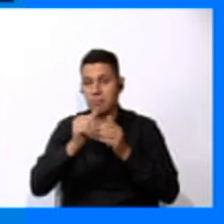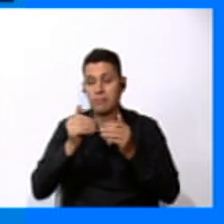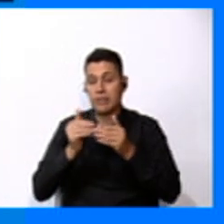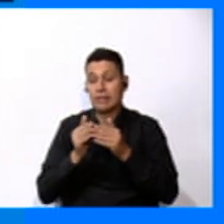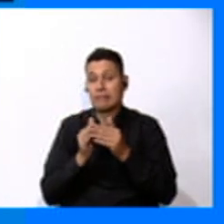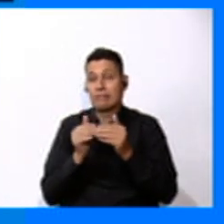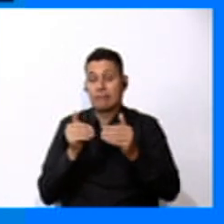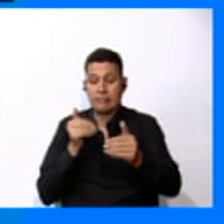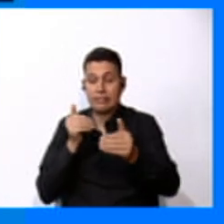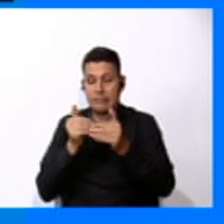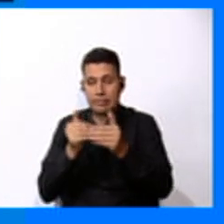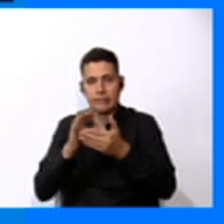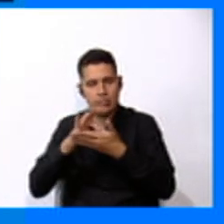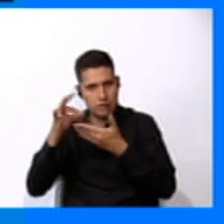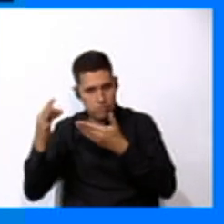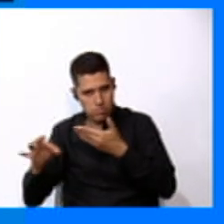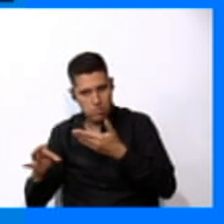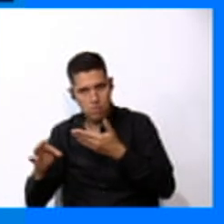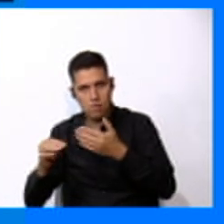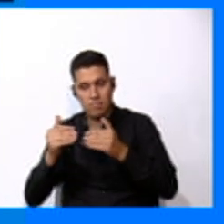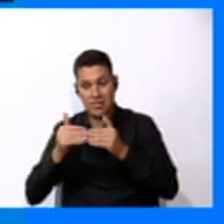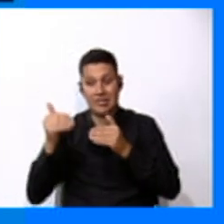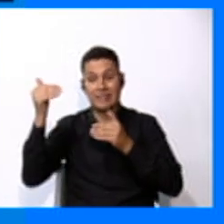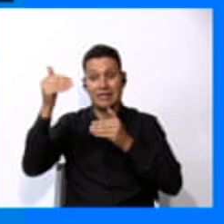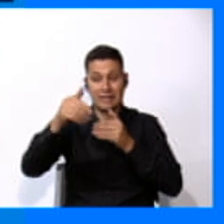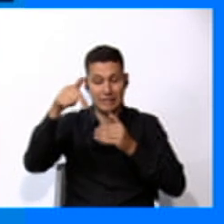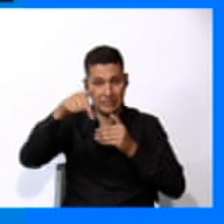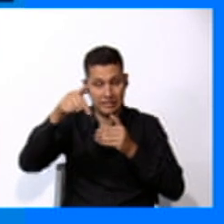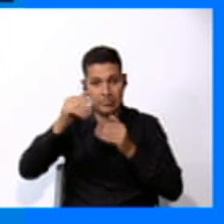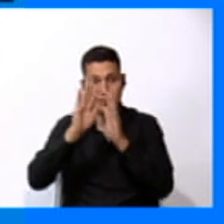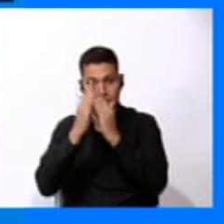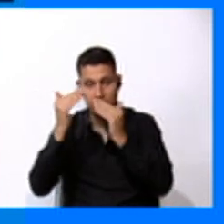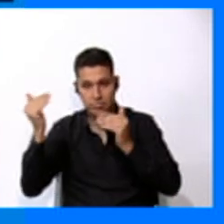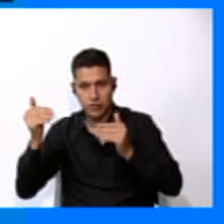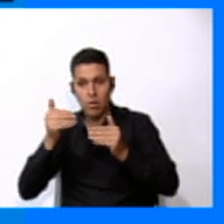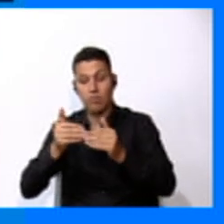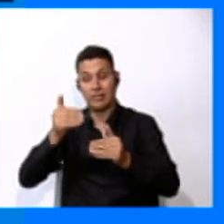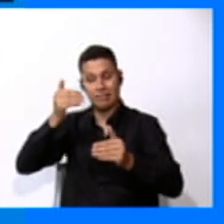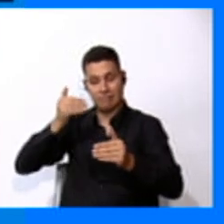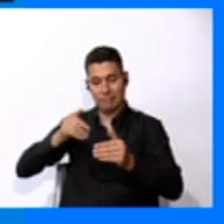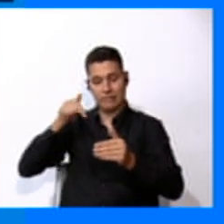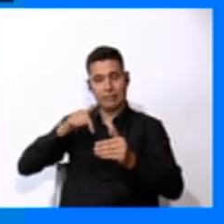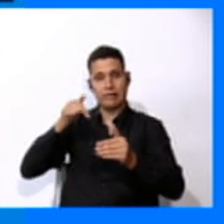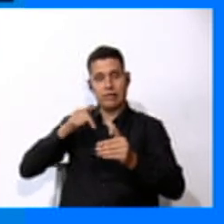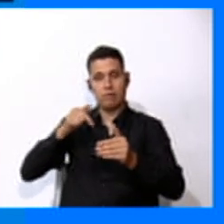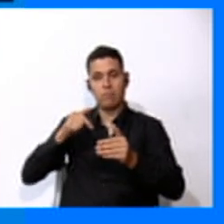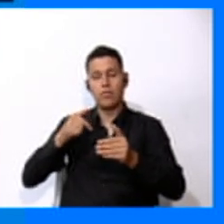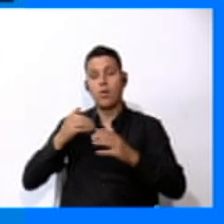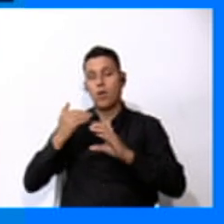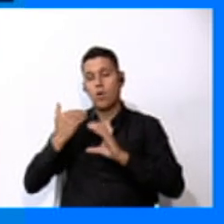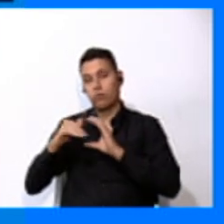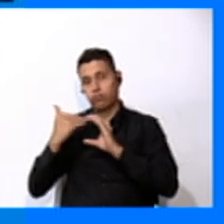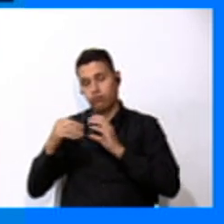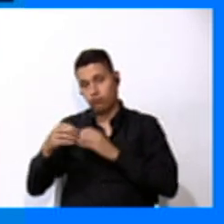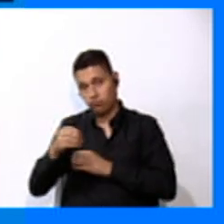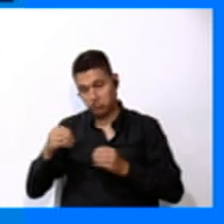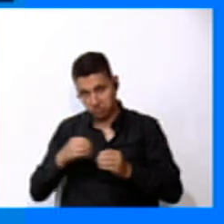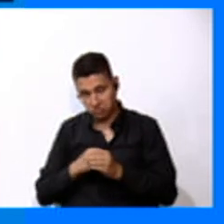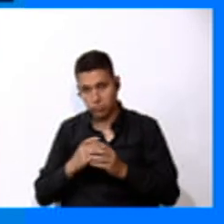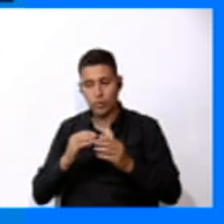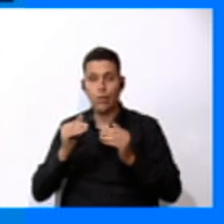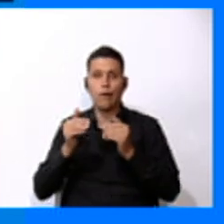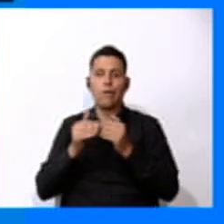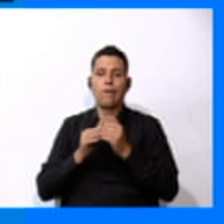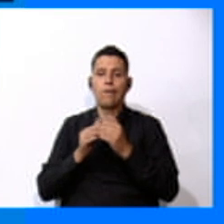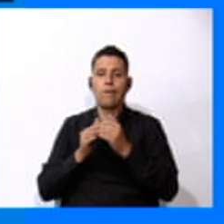school. In front of the library. Behind the post office. Next to the